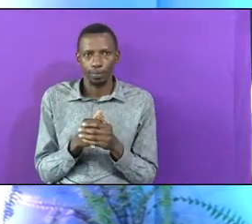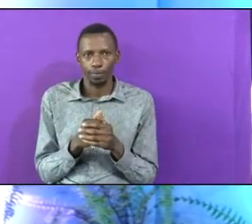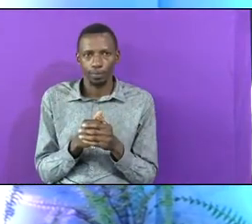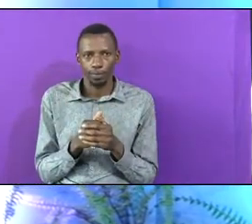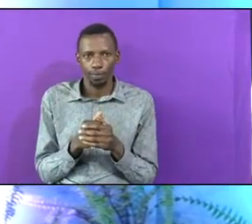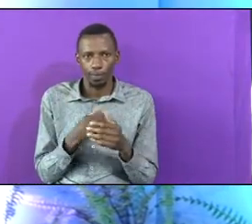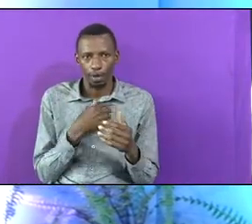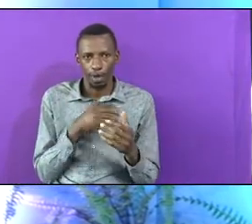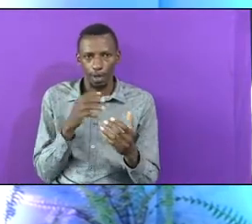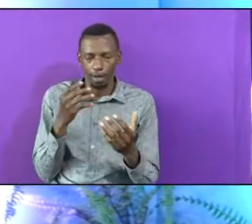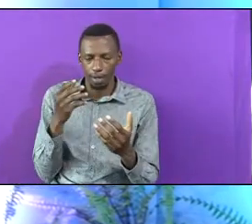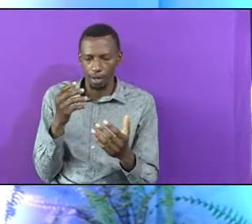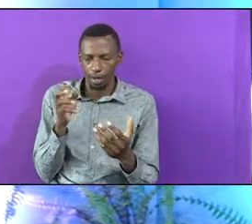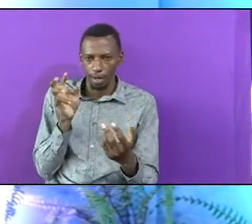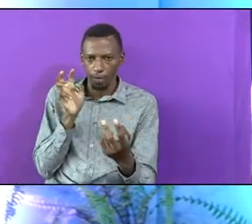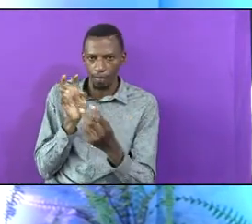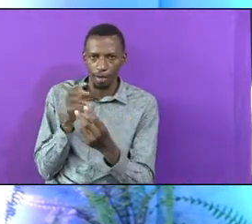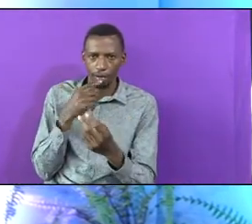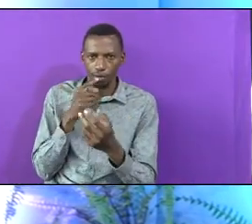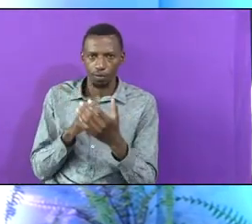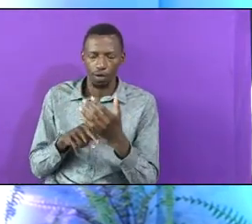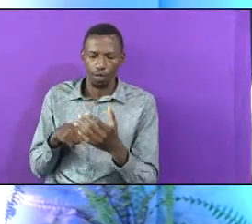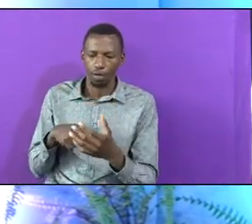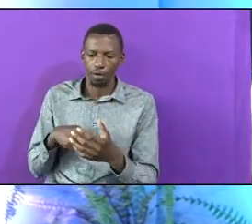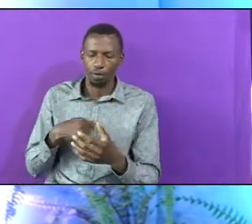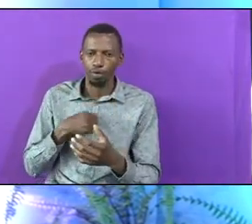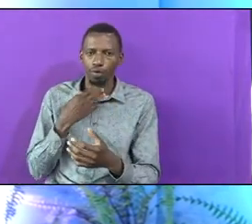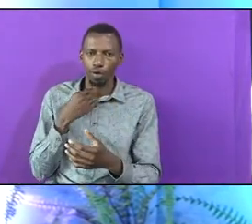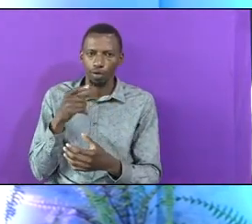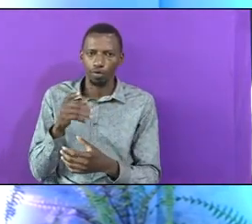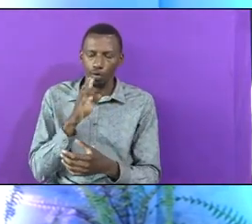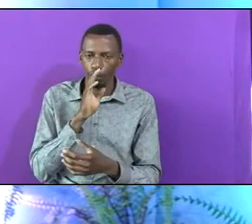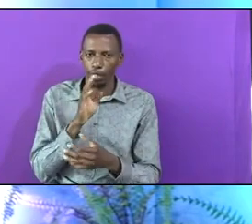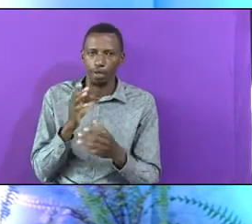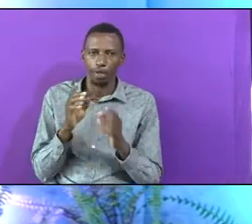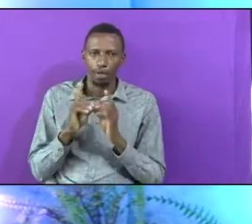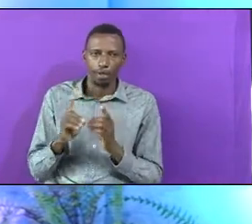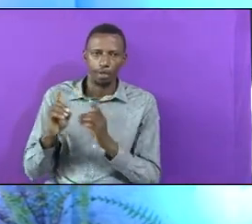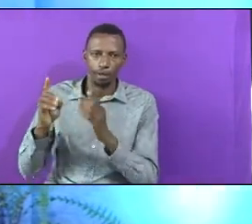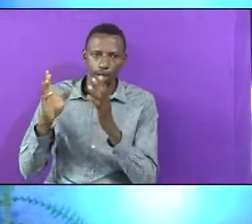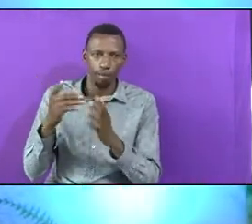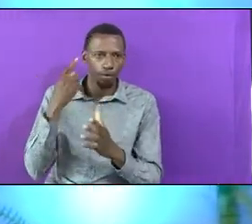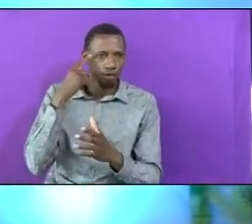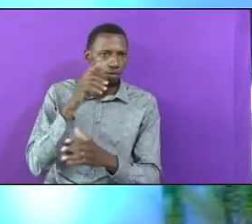And Face Them And Tell Them You Want You To Be Desireful For Christ It The Hardest Thing